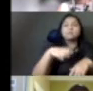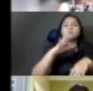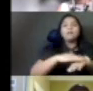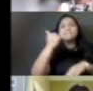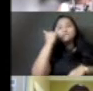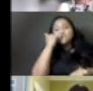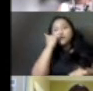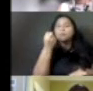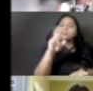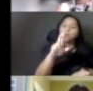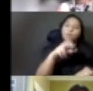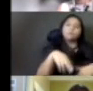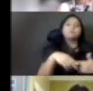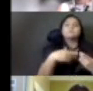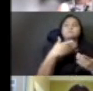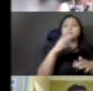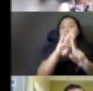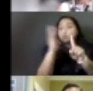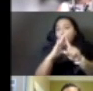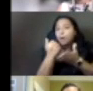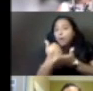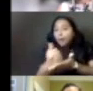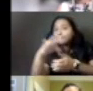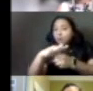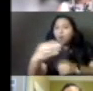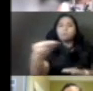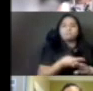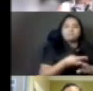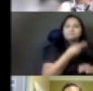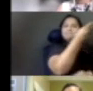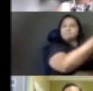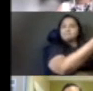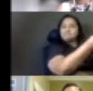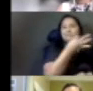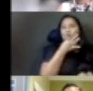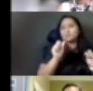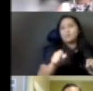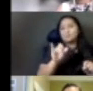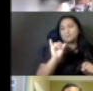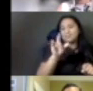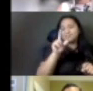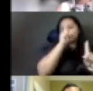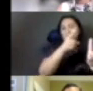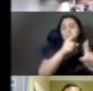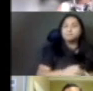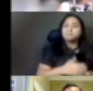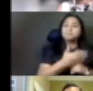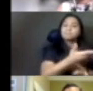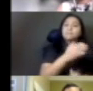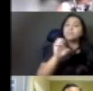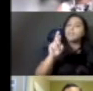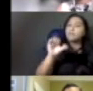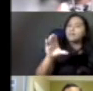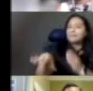all those votes in as quickly as possible. I'll pause there to see. Eric, do you have anything else you'd like to add? I think the only other thing is just, you know, something I like to make